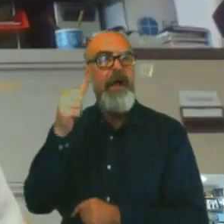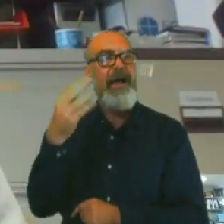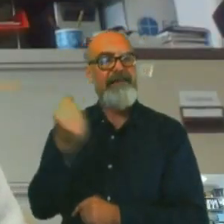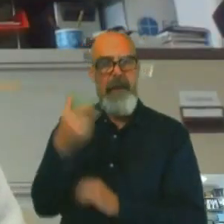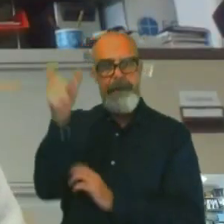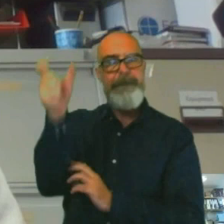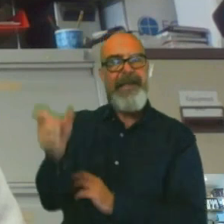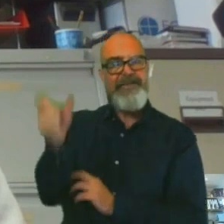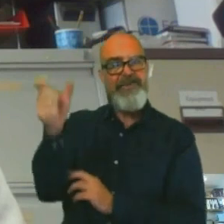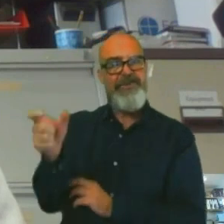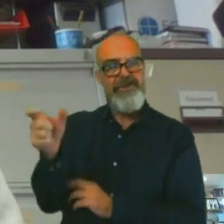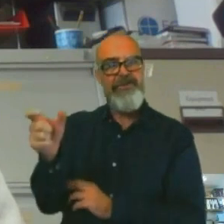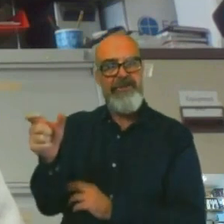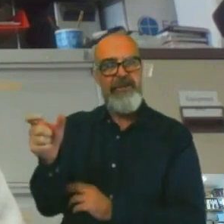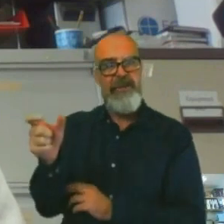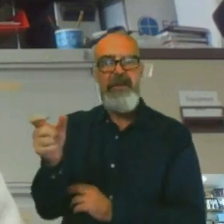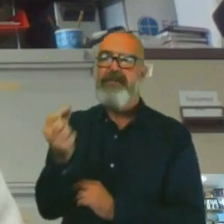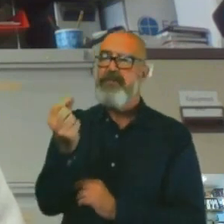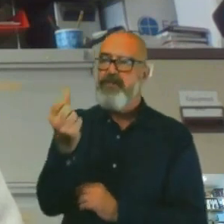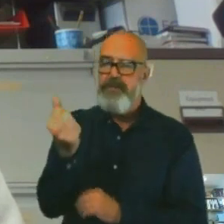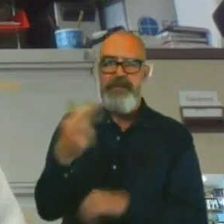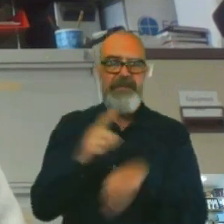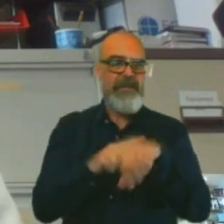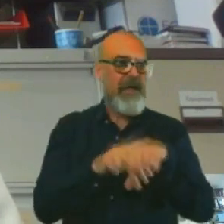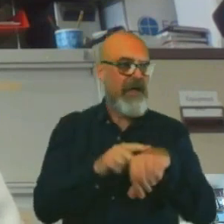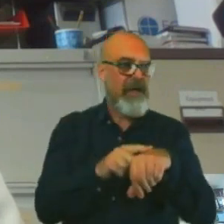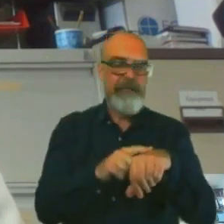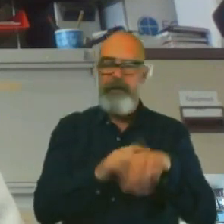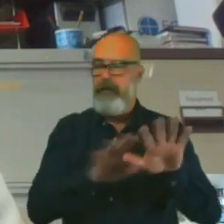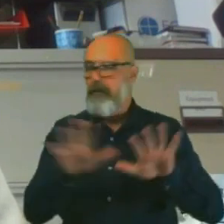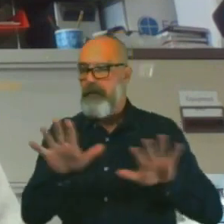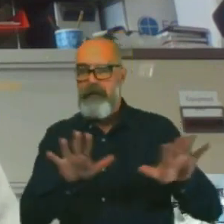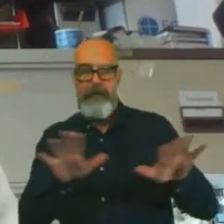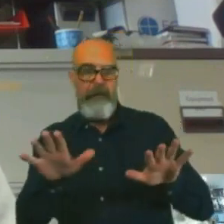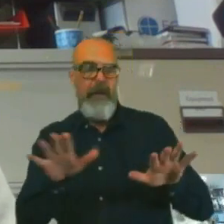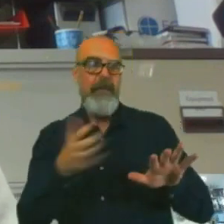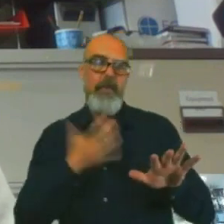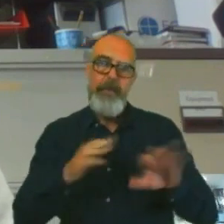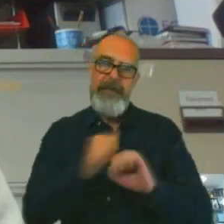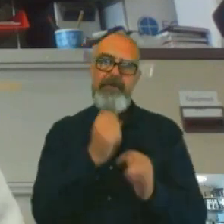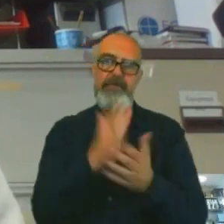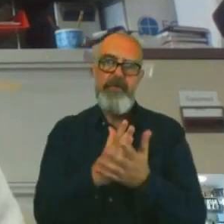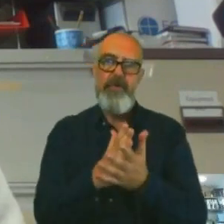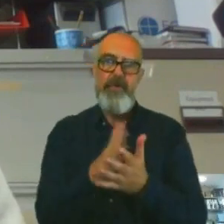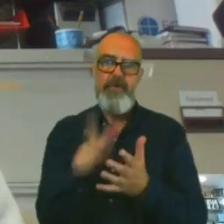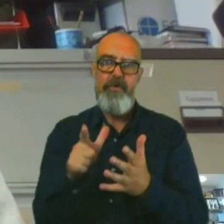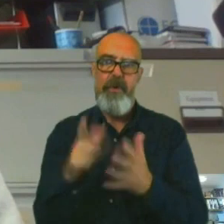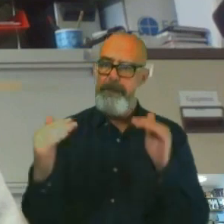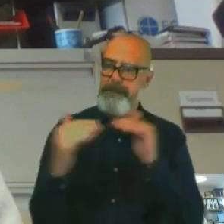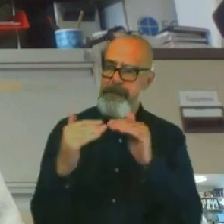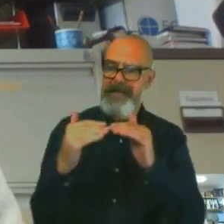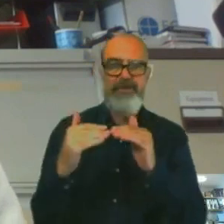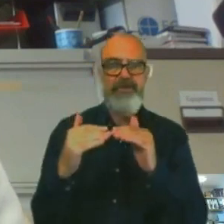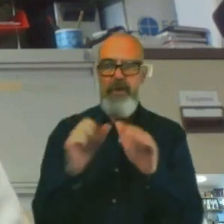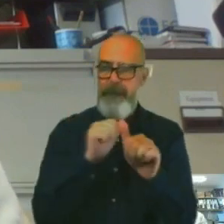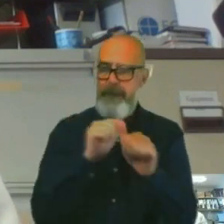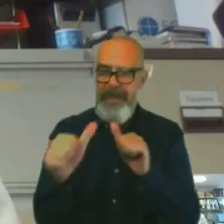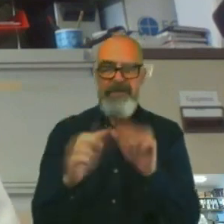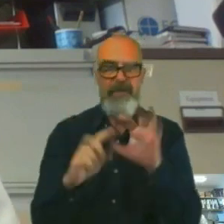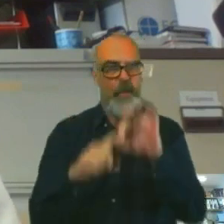are time restrictions, but you want to do the best that you can for that patient. So it's getting all done, I think.